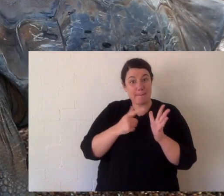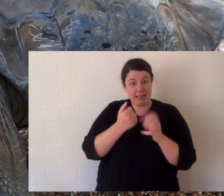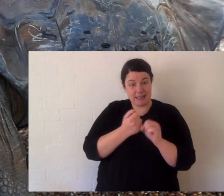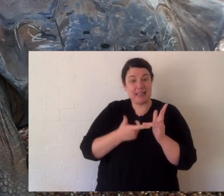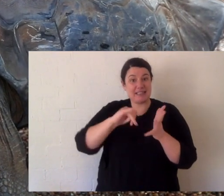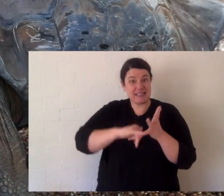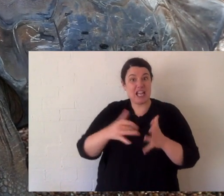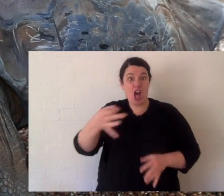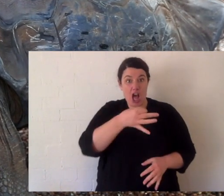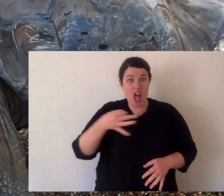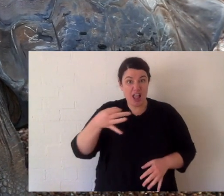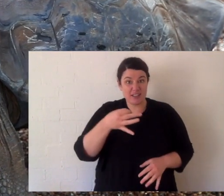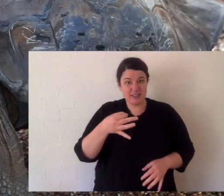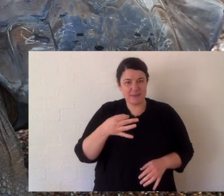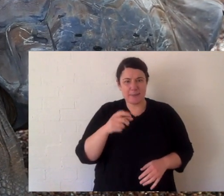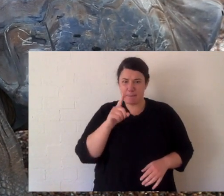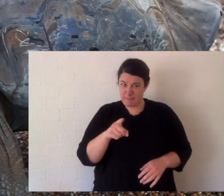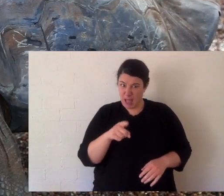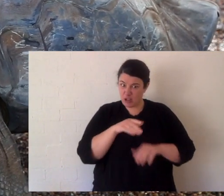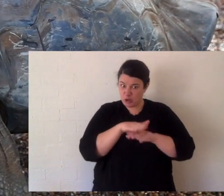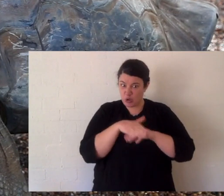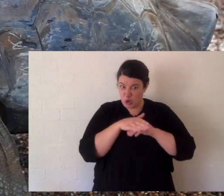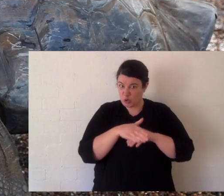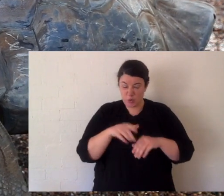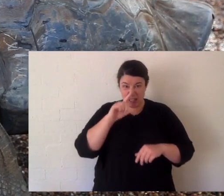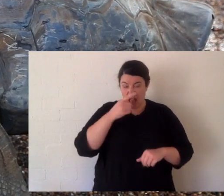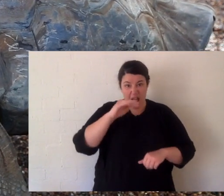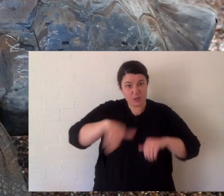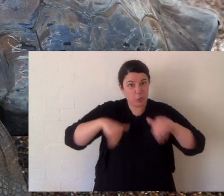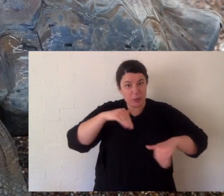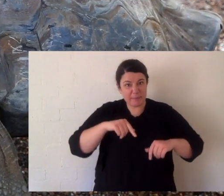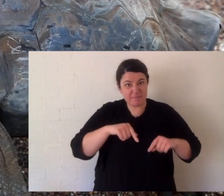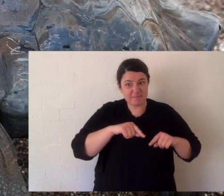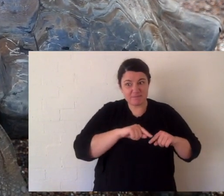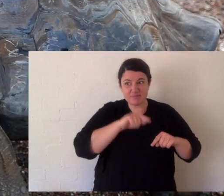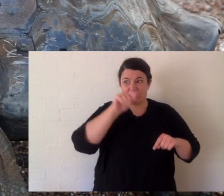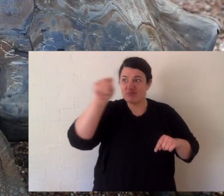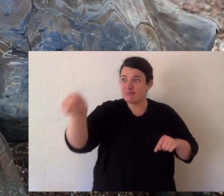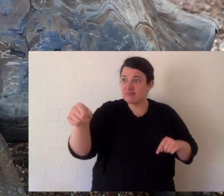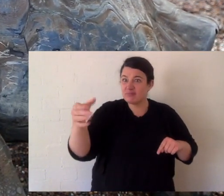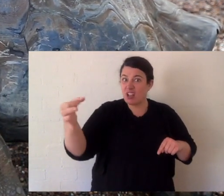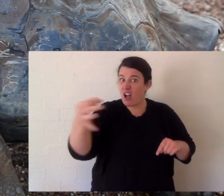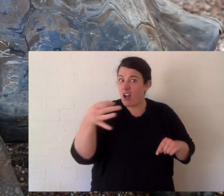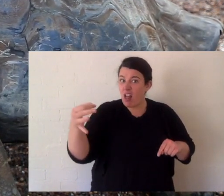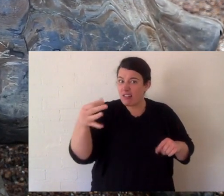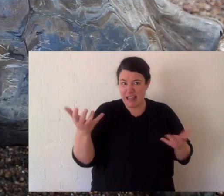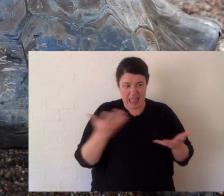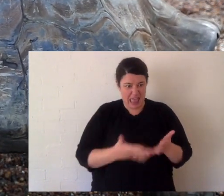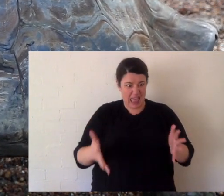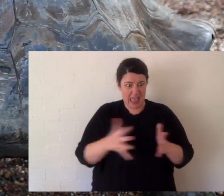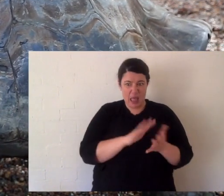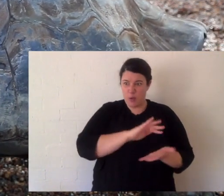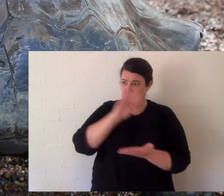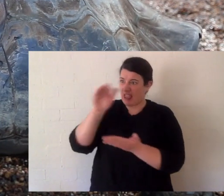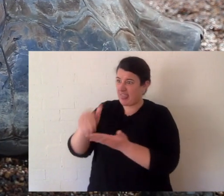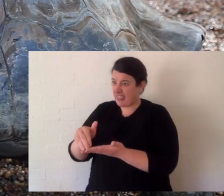because how did a tortoise that can't swim, or swim very well, get onto an island? Maybe that's a little bit of your homework